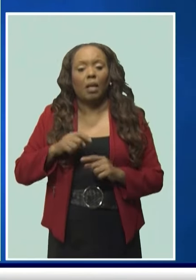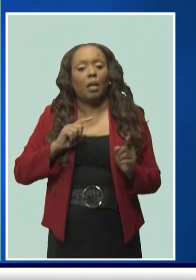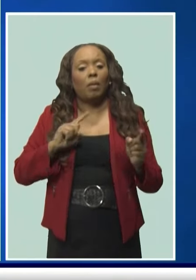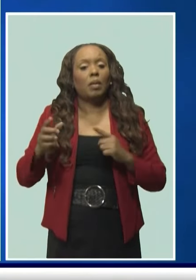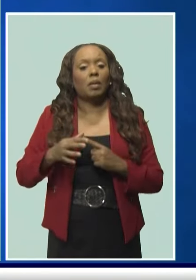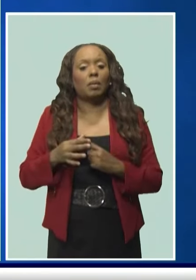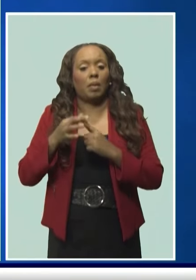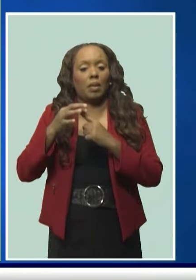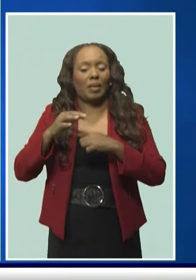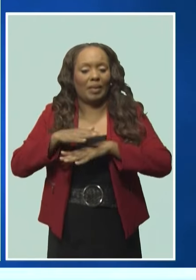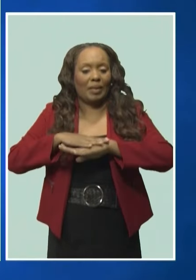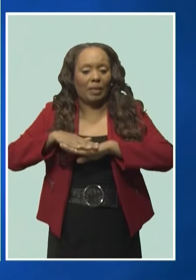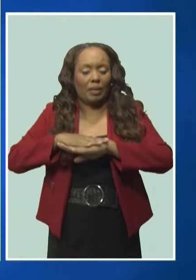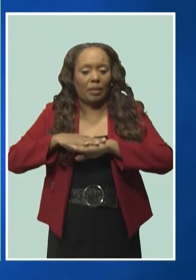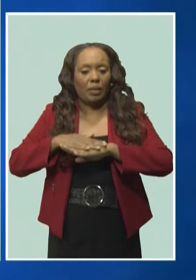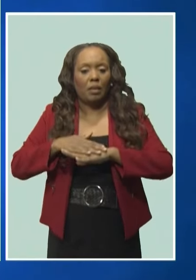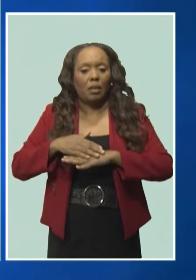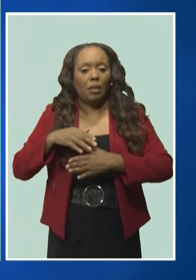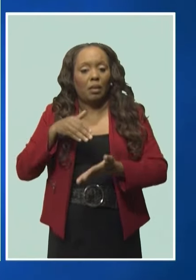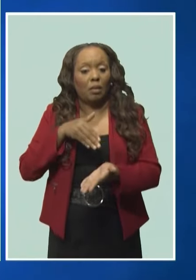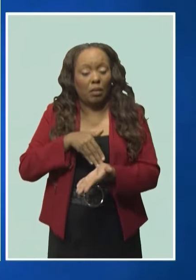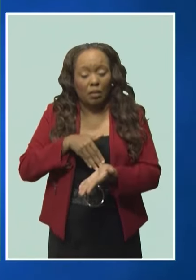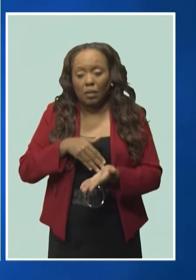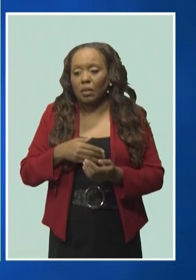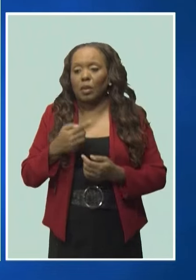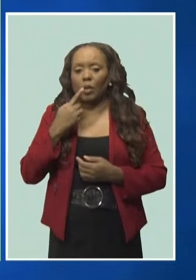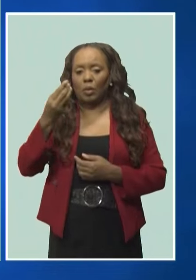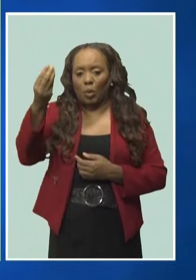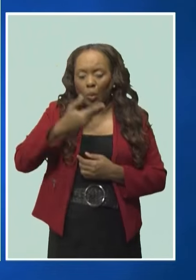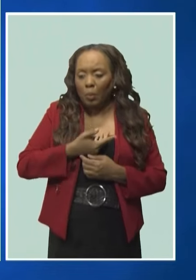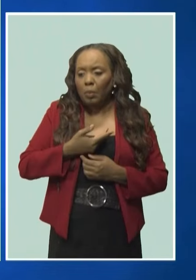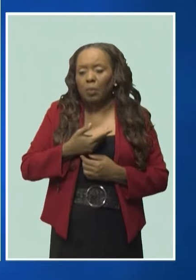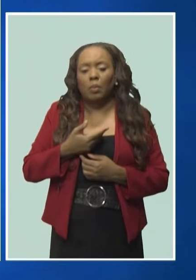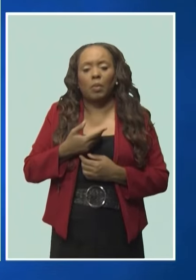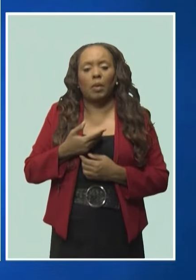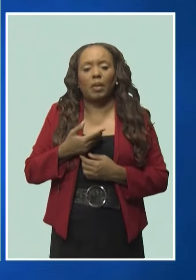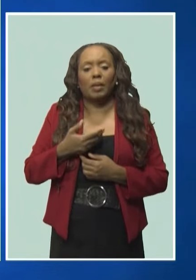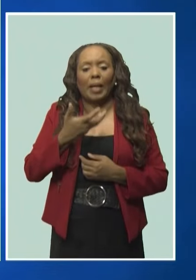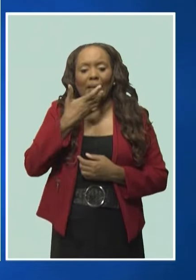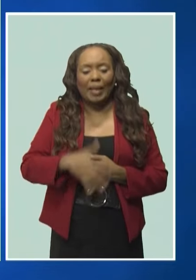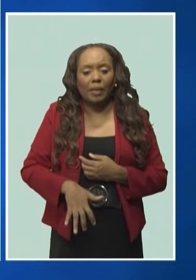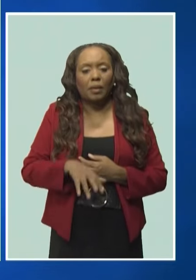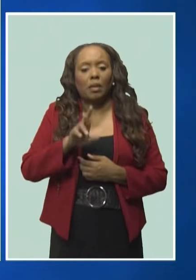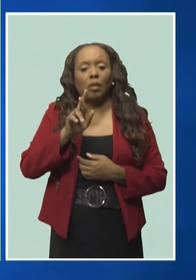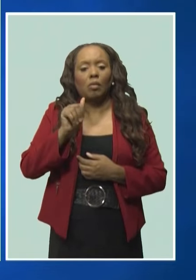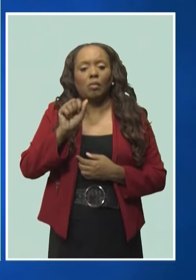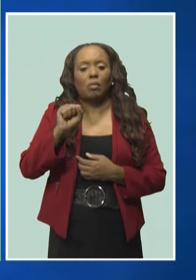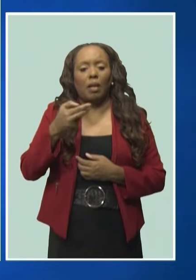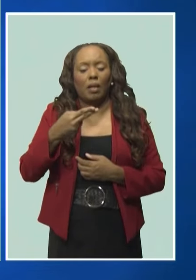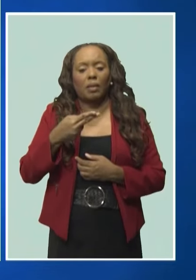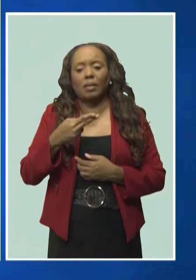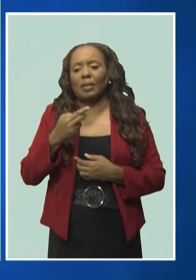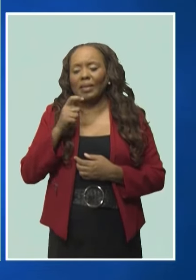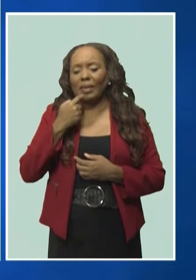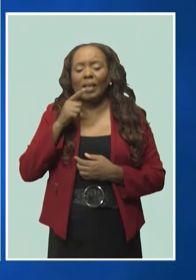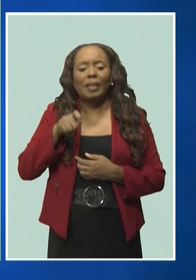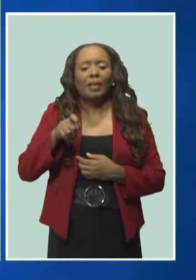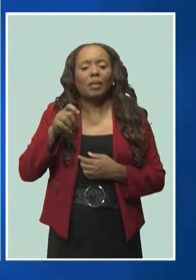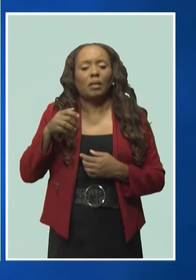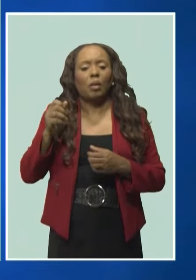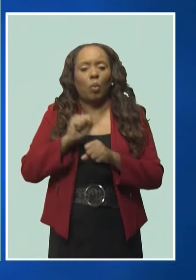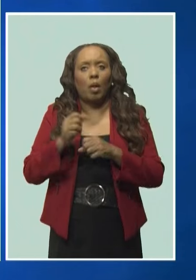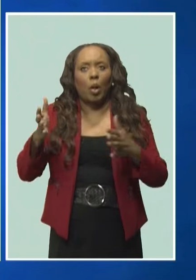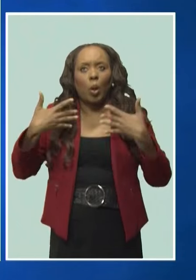would have told me it was a severe heat rash, and I need to work in a cool environment. We did that, and the rash had bats from my